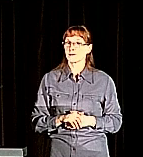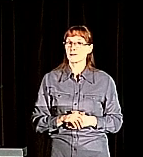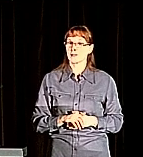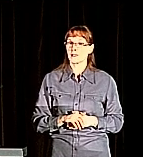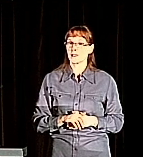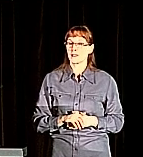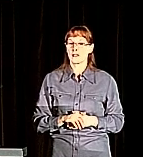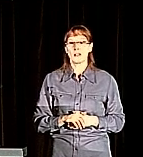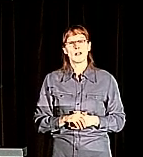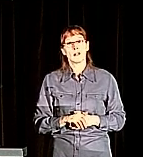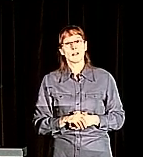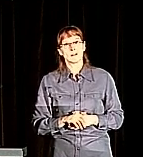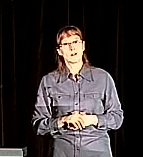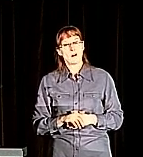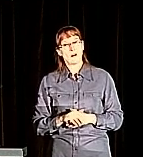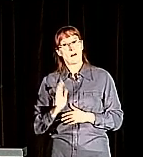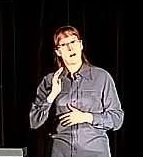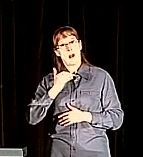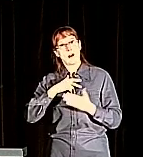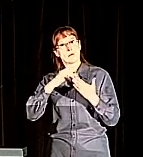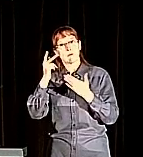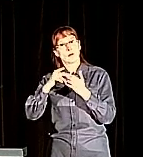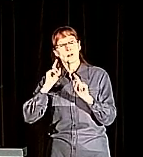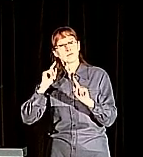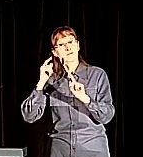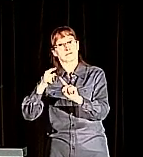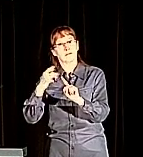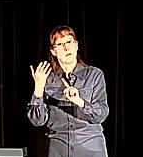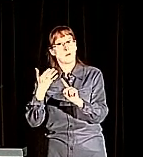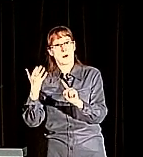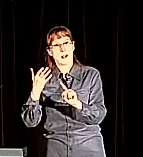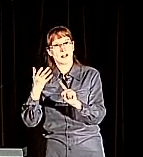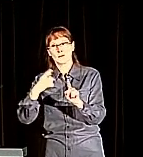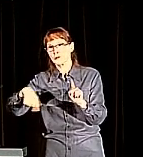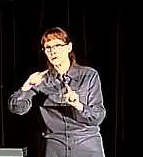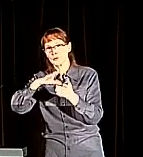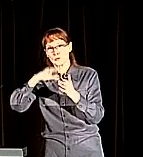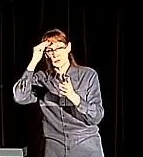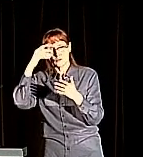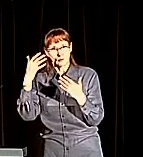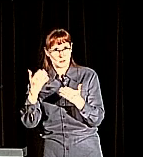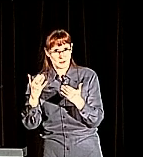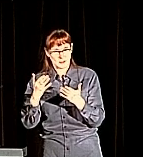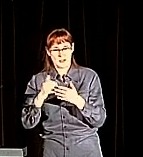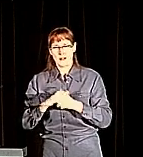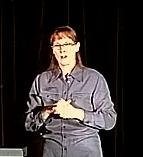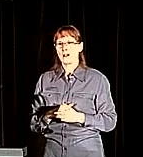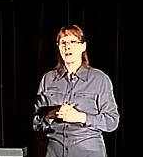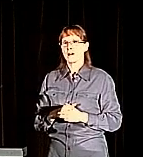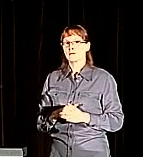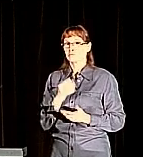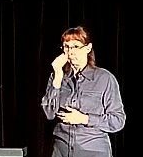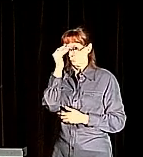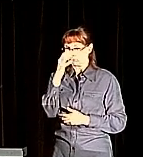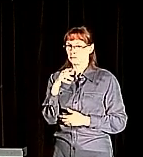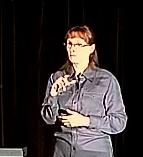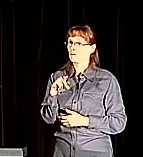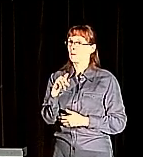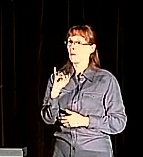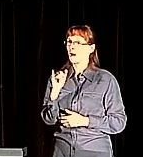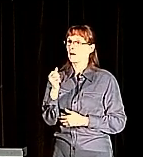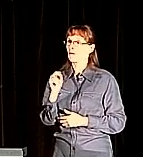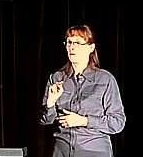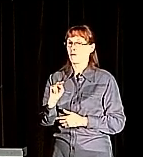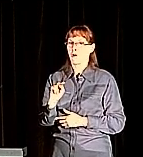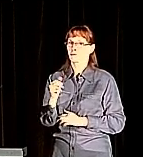So the main takeaway that I want you to walk away from the ASL, the Clear project, is one is that Python has a strong role to play in the niche